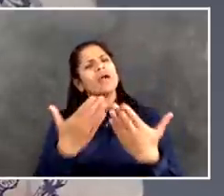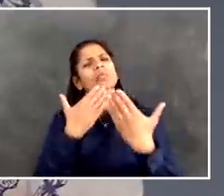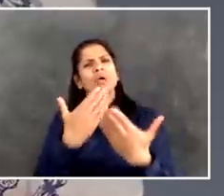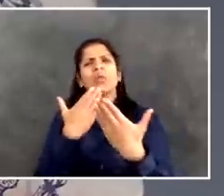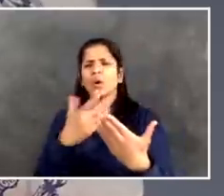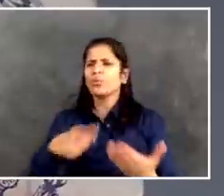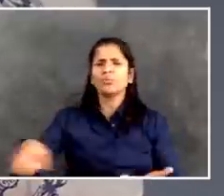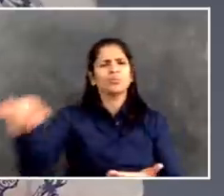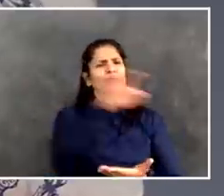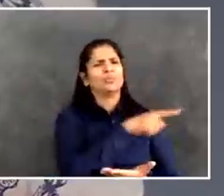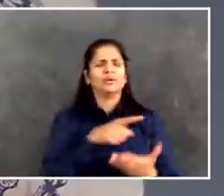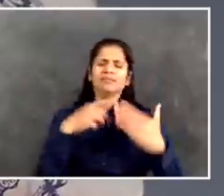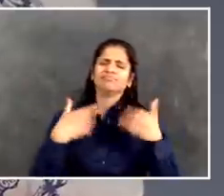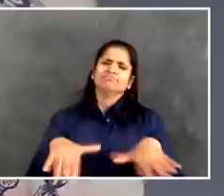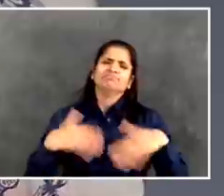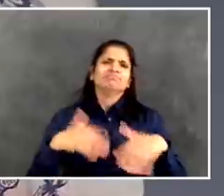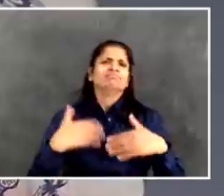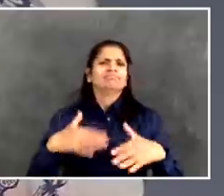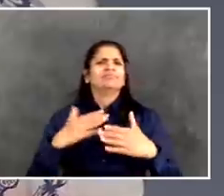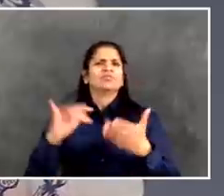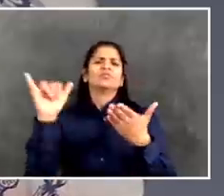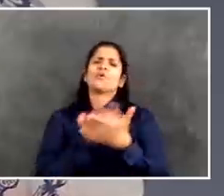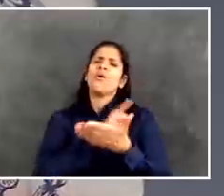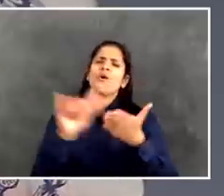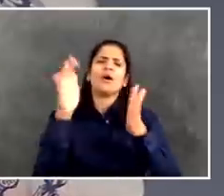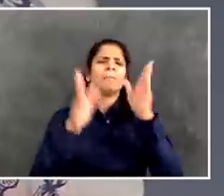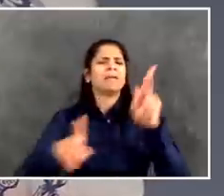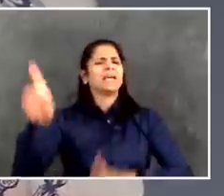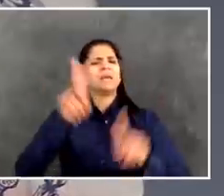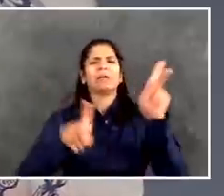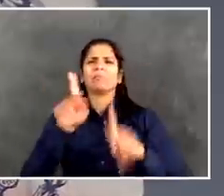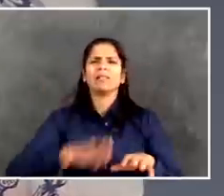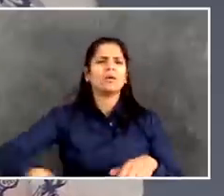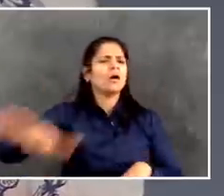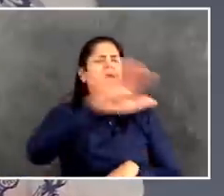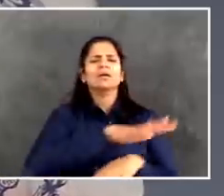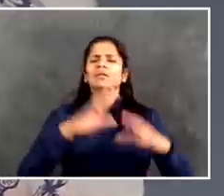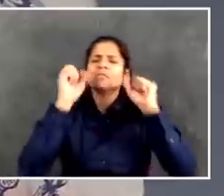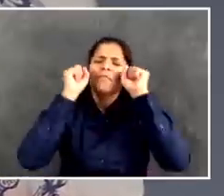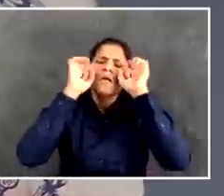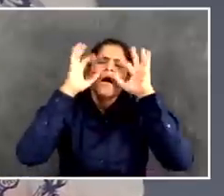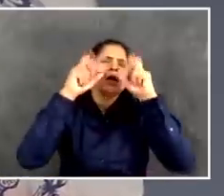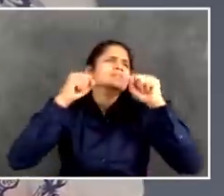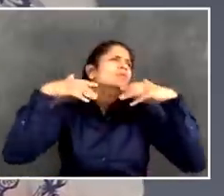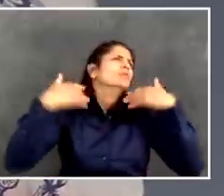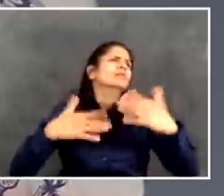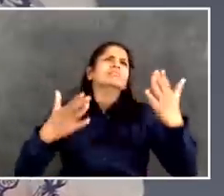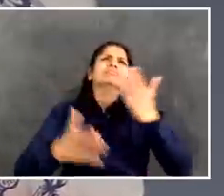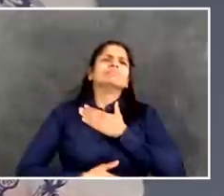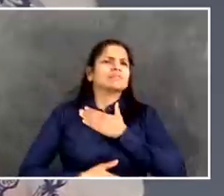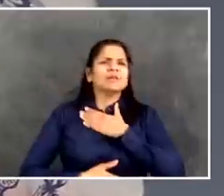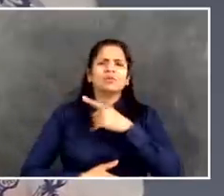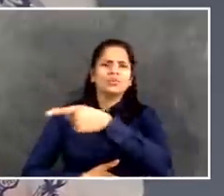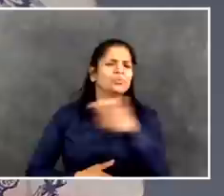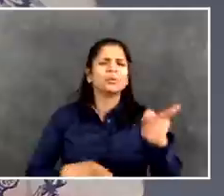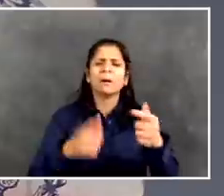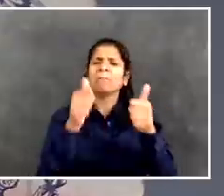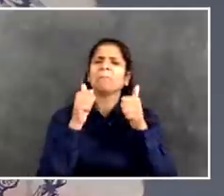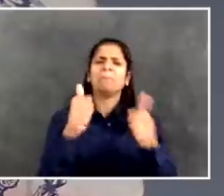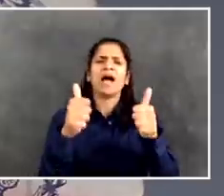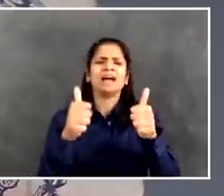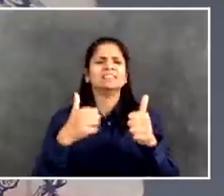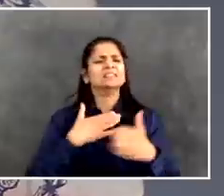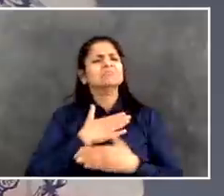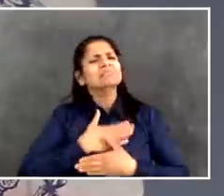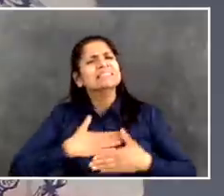Stick to it. Stay with it. Because if we can keep fighting these next weeks to get to that handoff, that's going to be a point